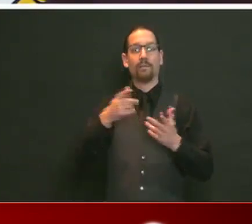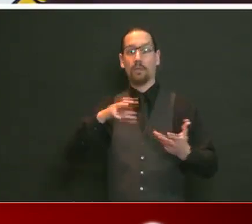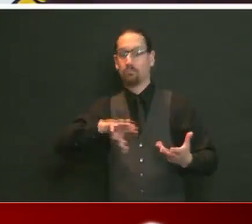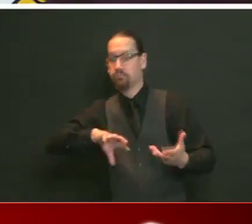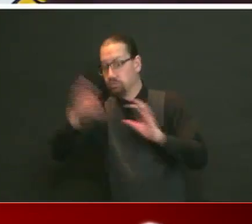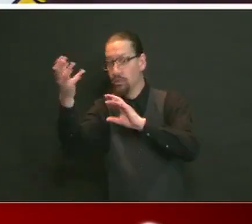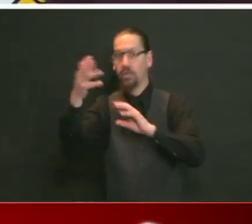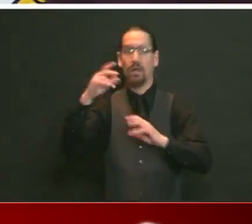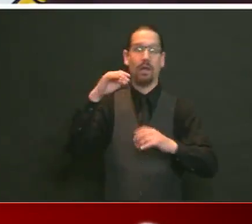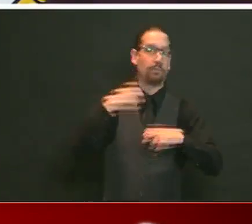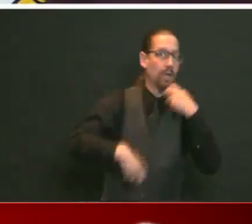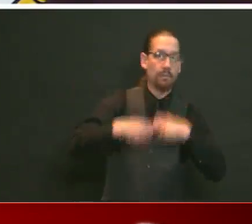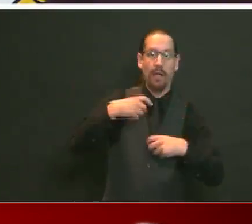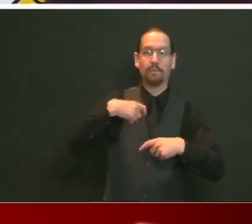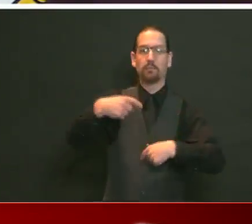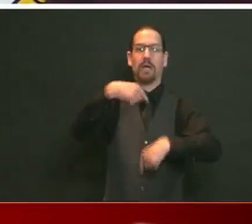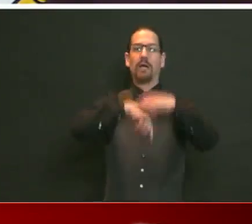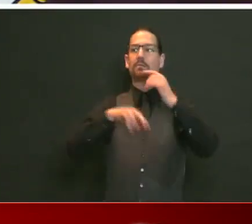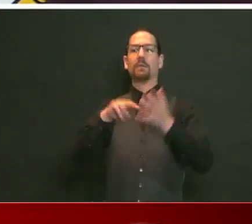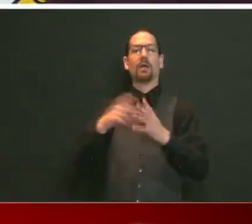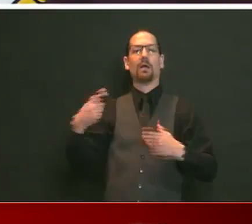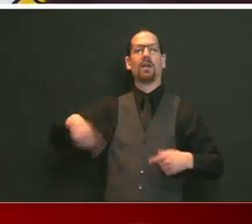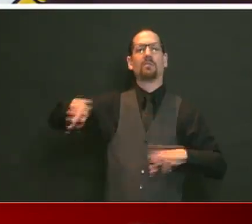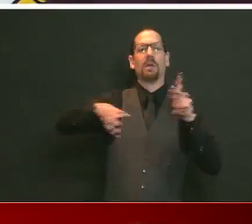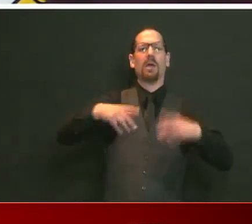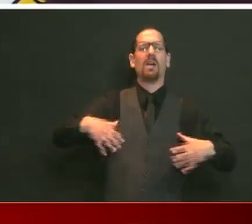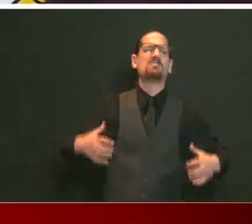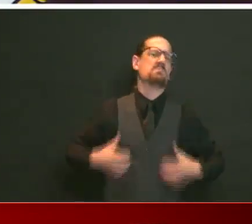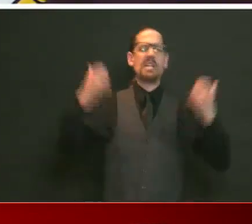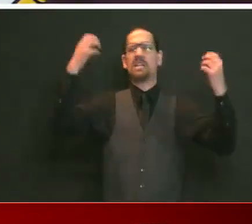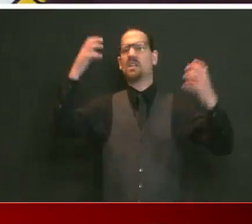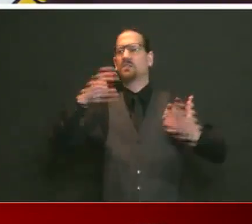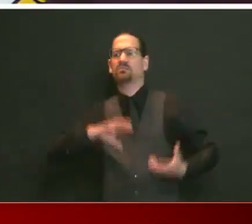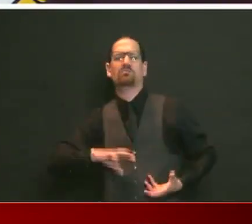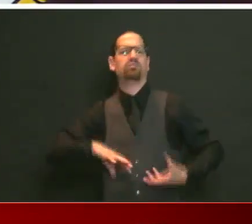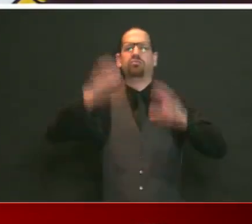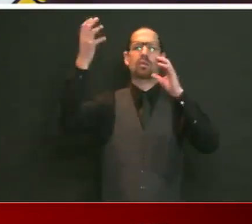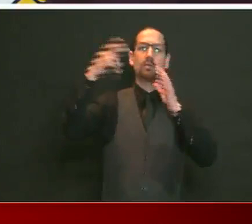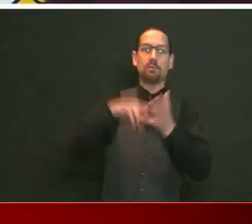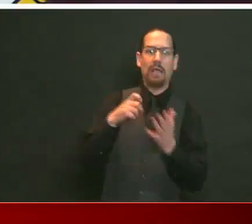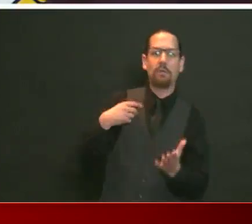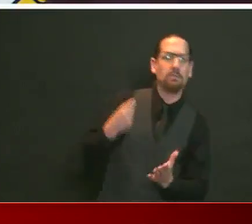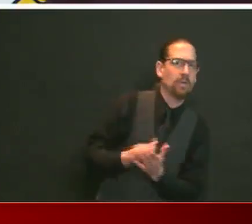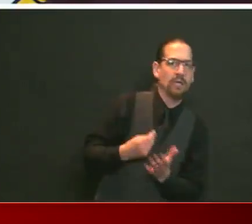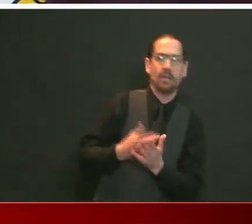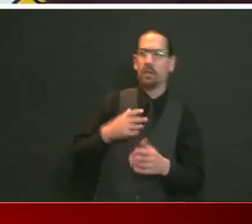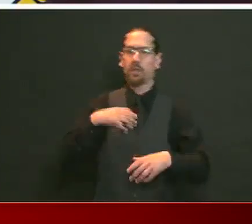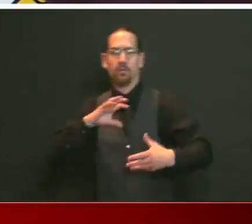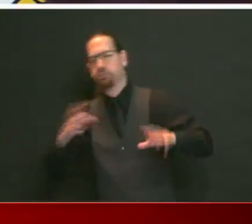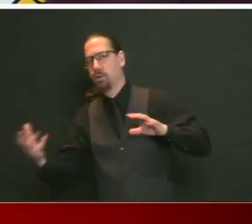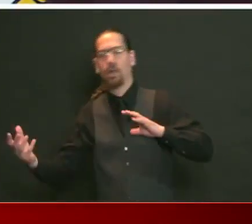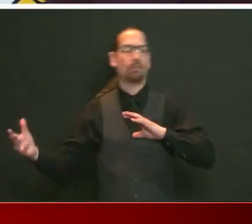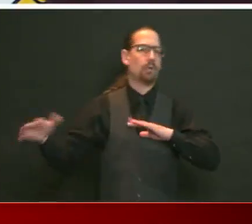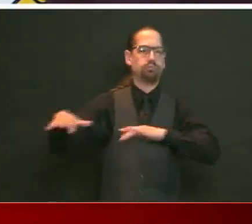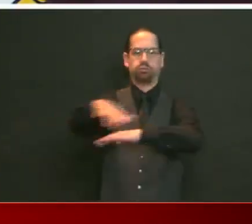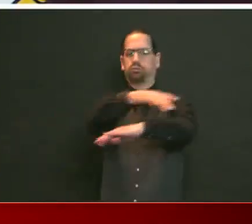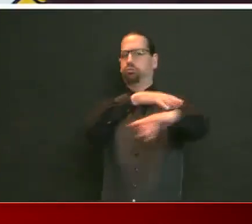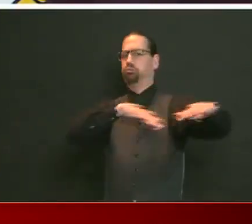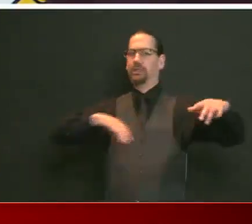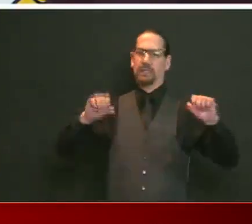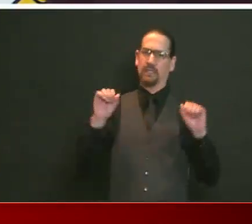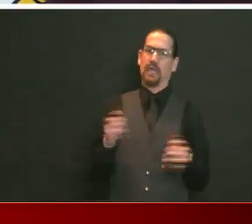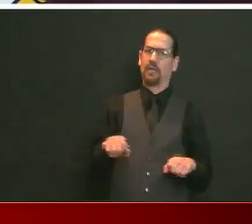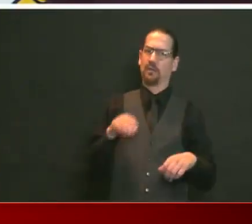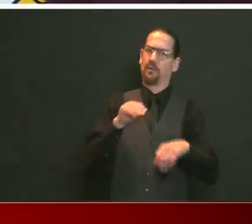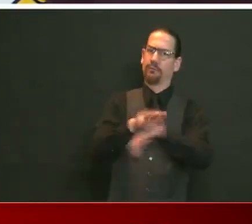health care are significant. So my approach is slow and steady so we